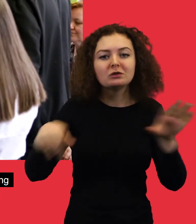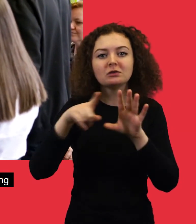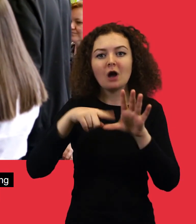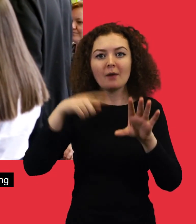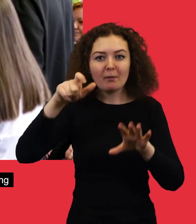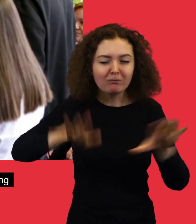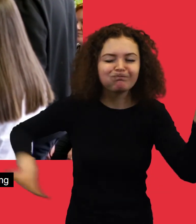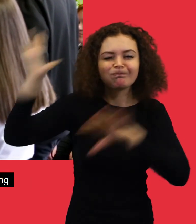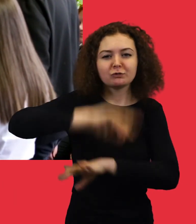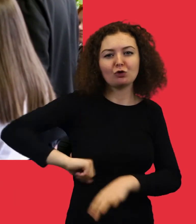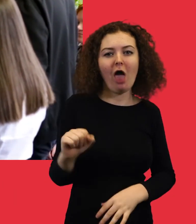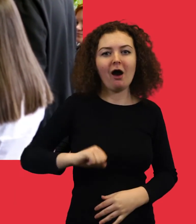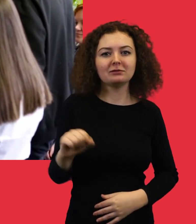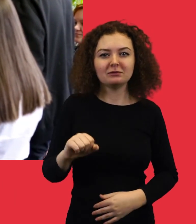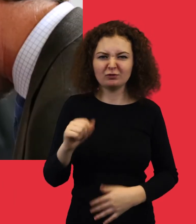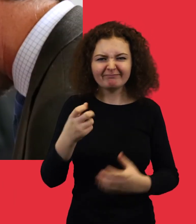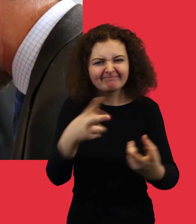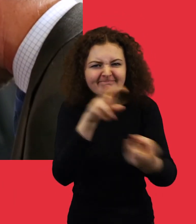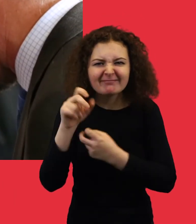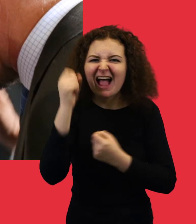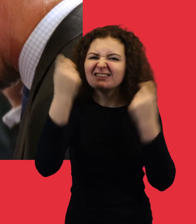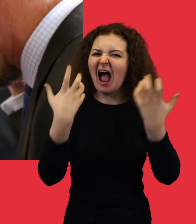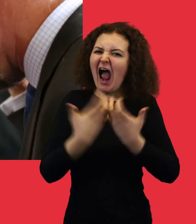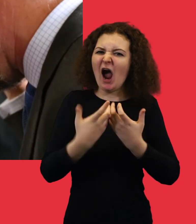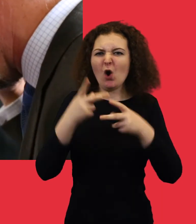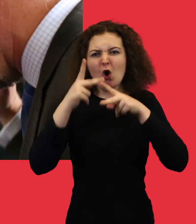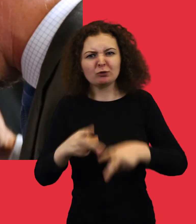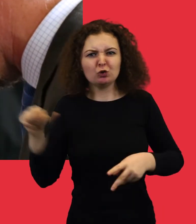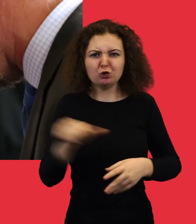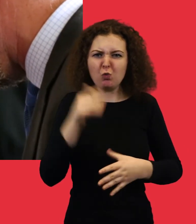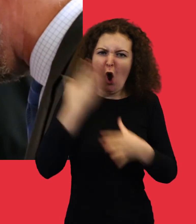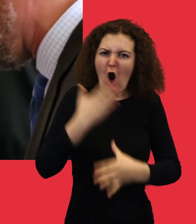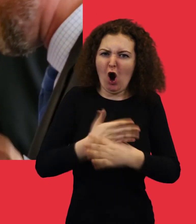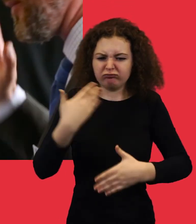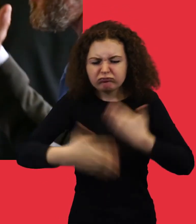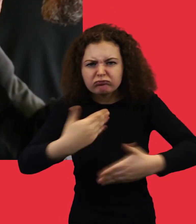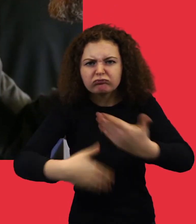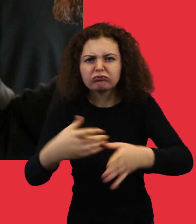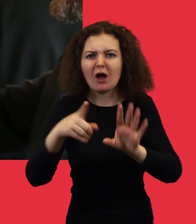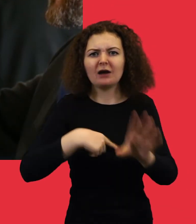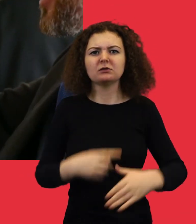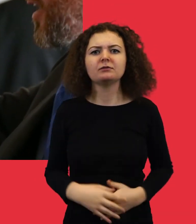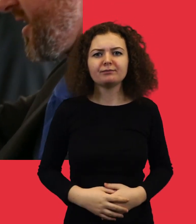from across Scotland to hear their ideas about how the Commissioner should work over the next few years.